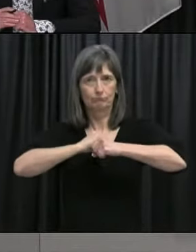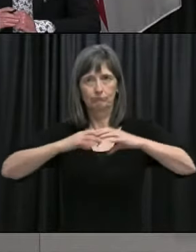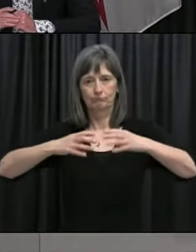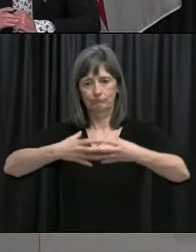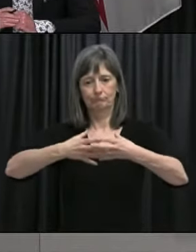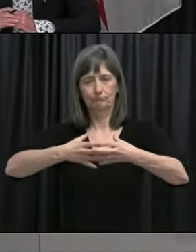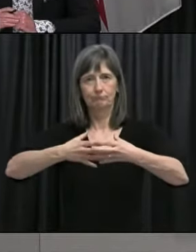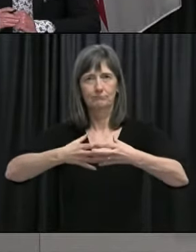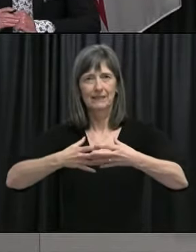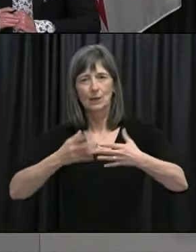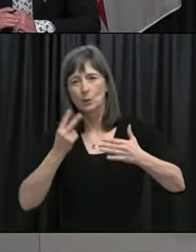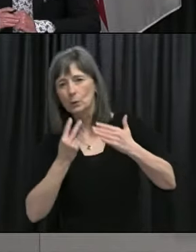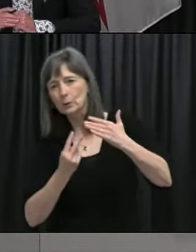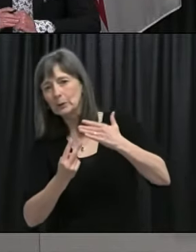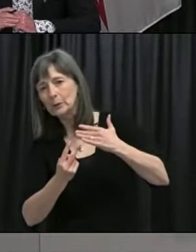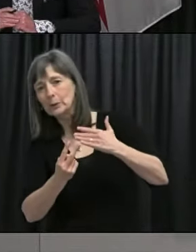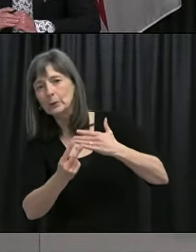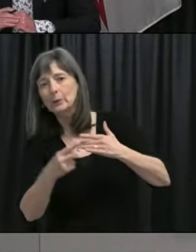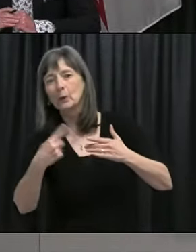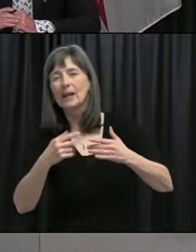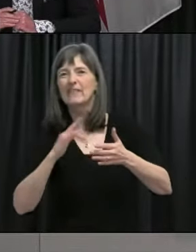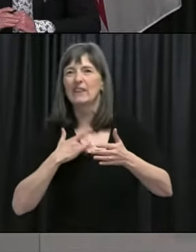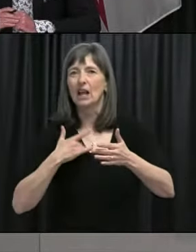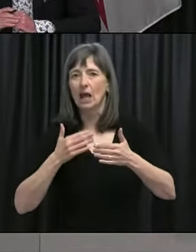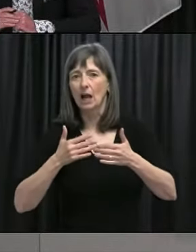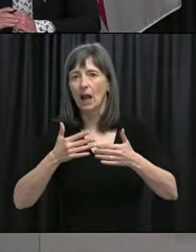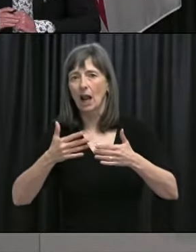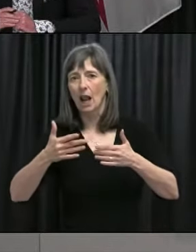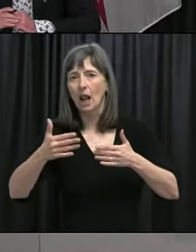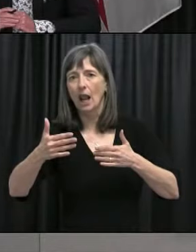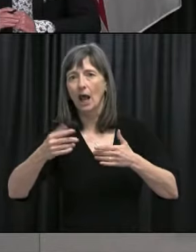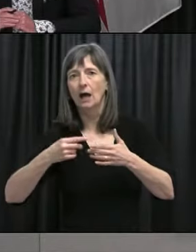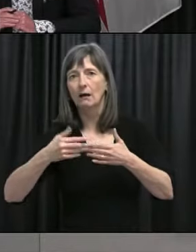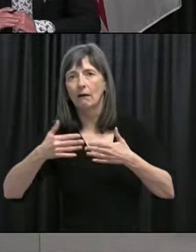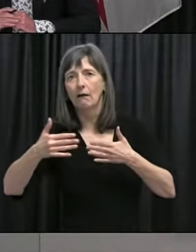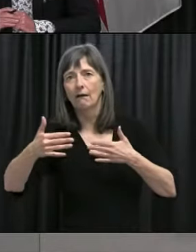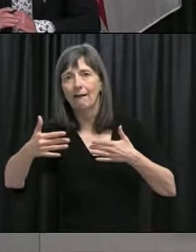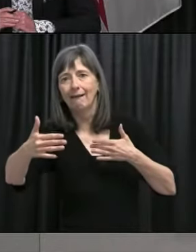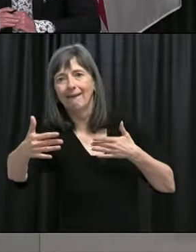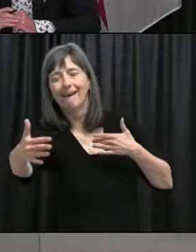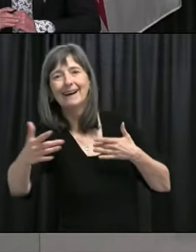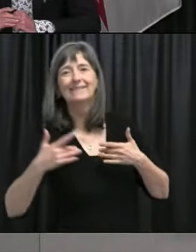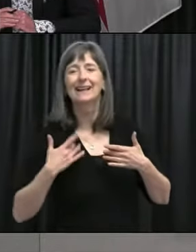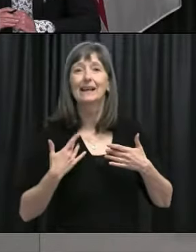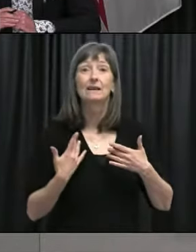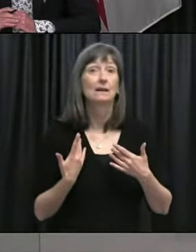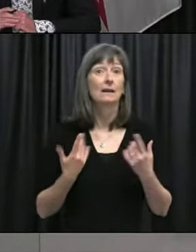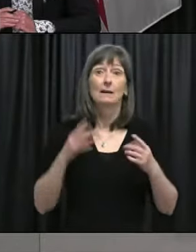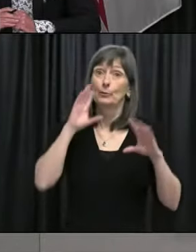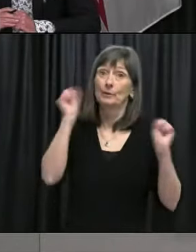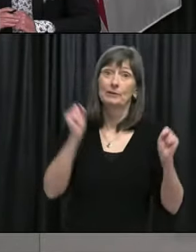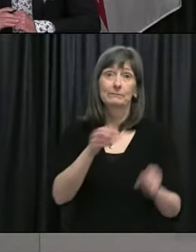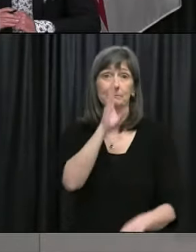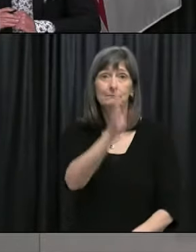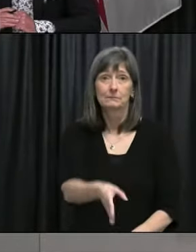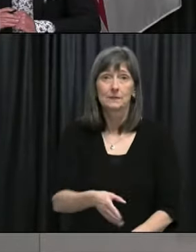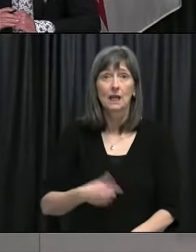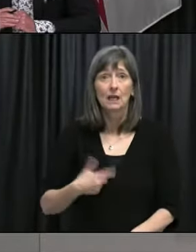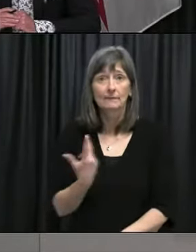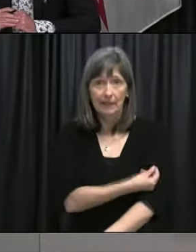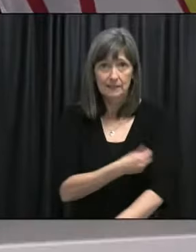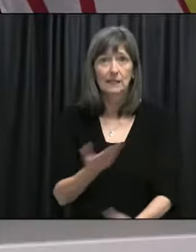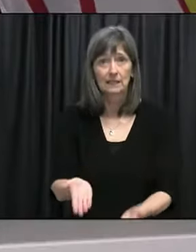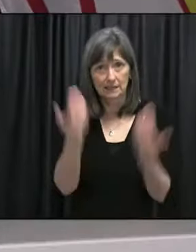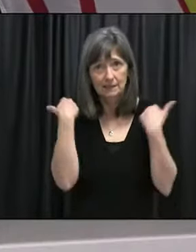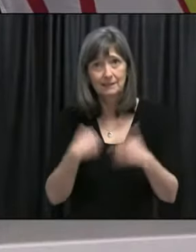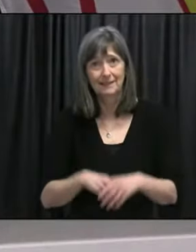tunnel and that tunnel just seems to be getting longer and longer? I would say first get vaccinated first and foremost, but go ahead. So,